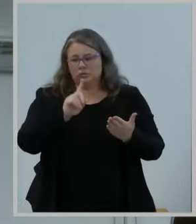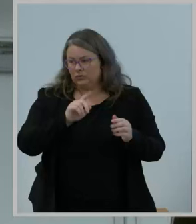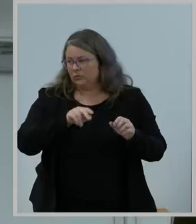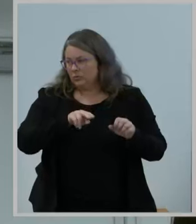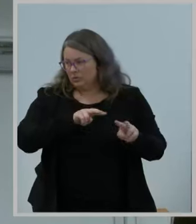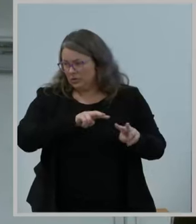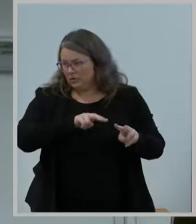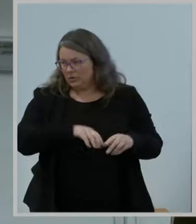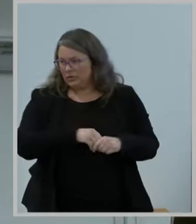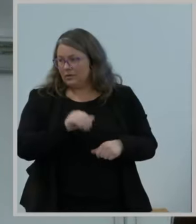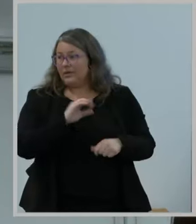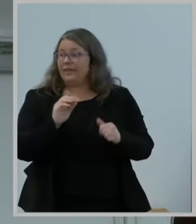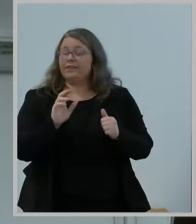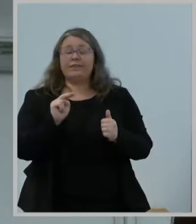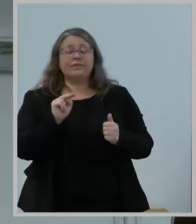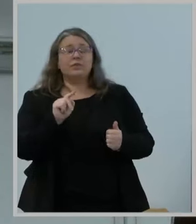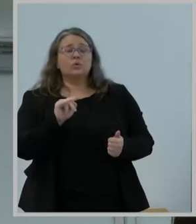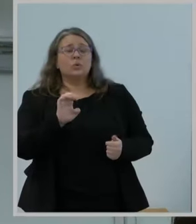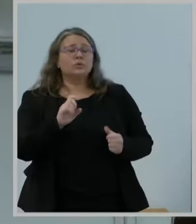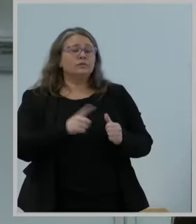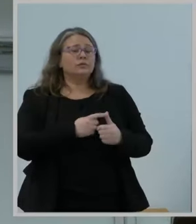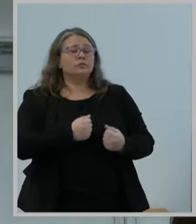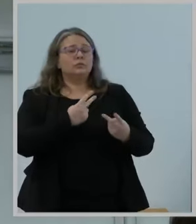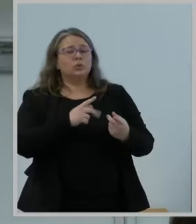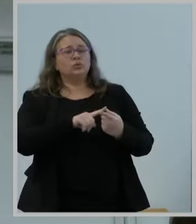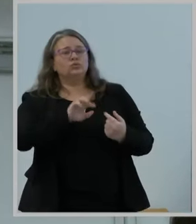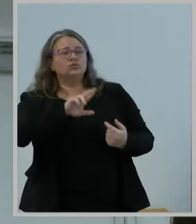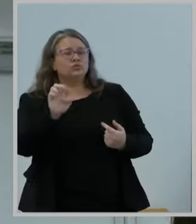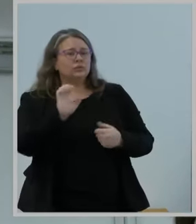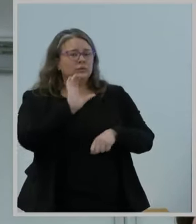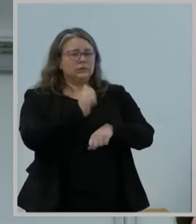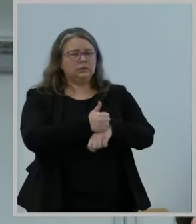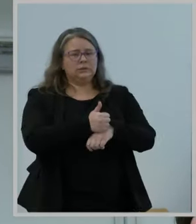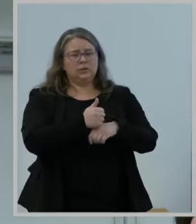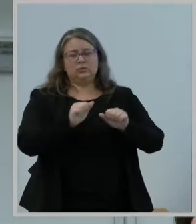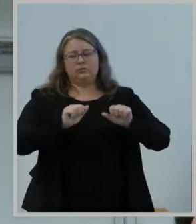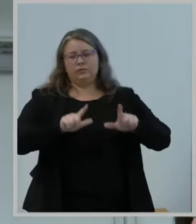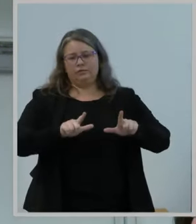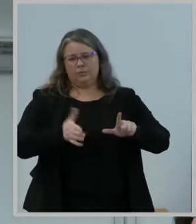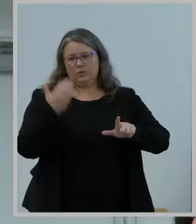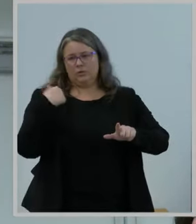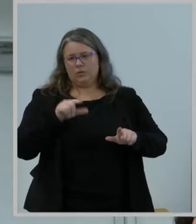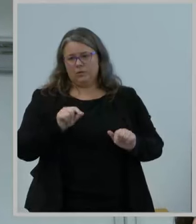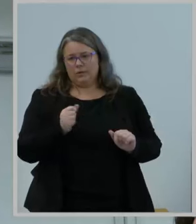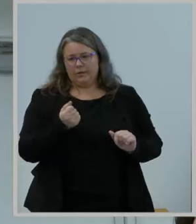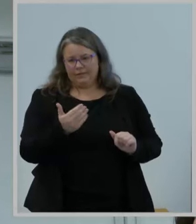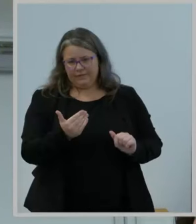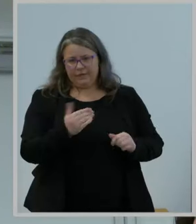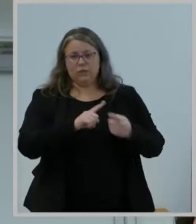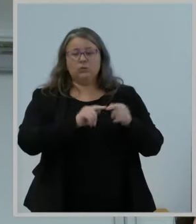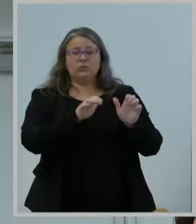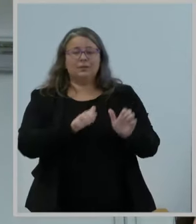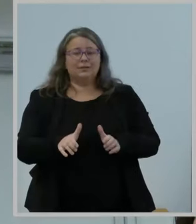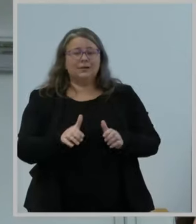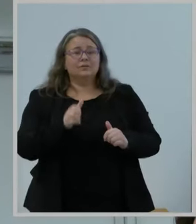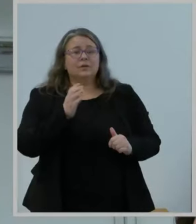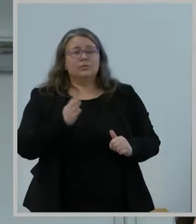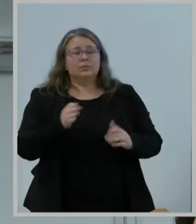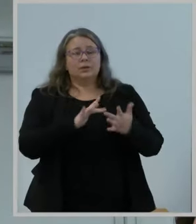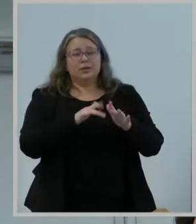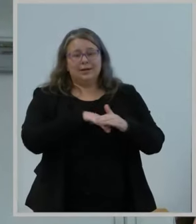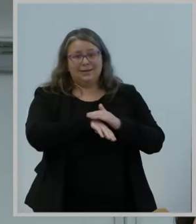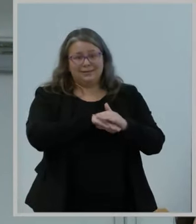to reestablish the framework the Commission adopted in 2015 to classify broadband Internet access service as a telecommunications service